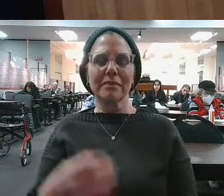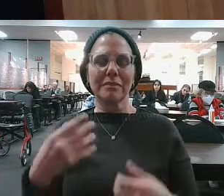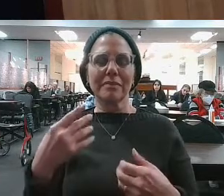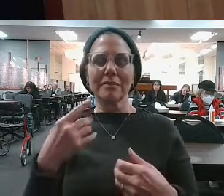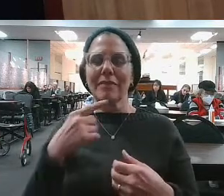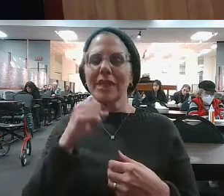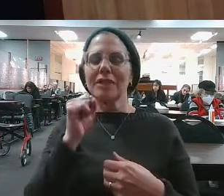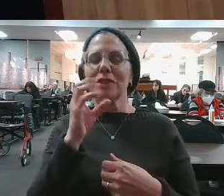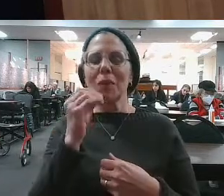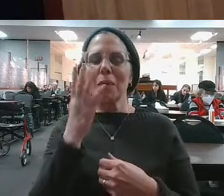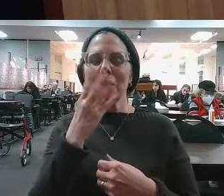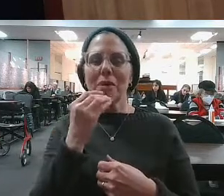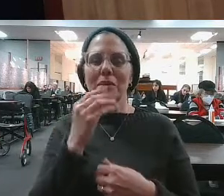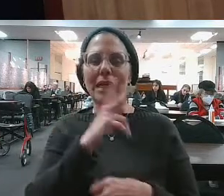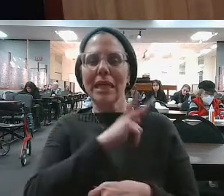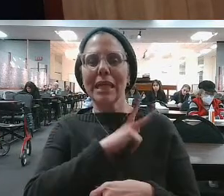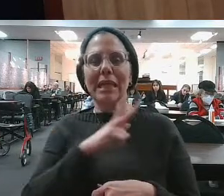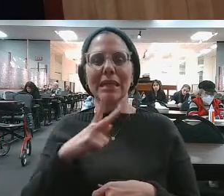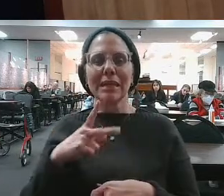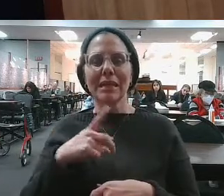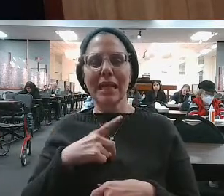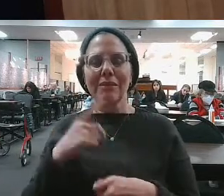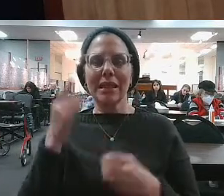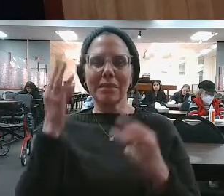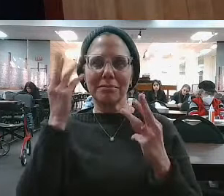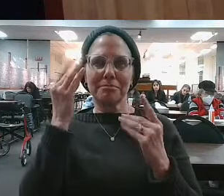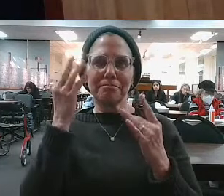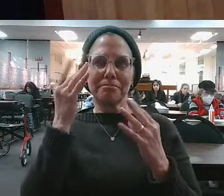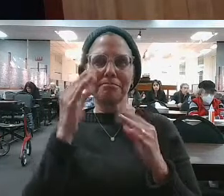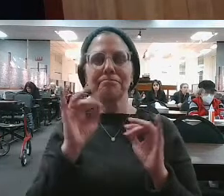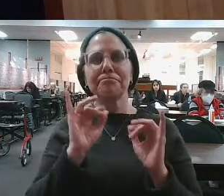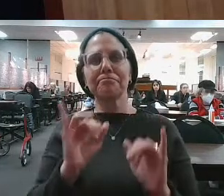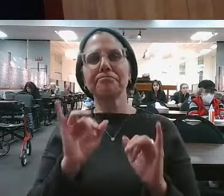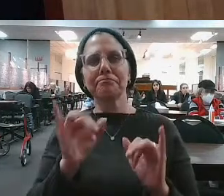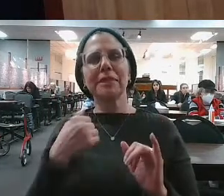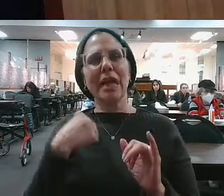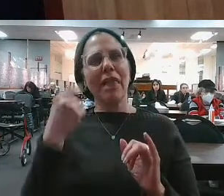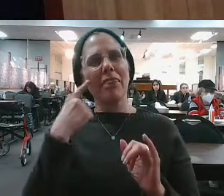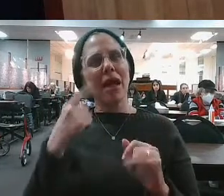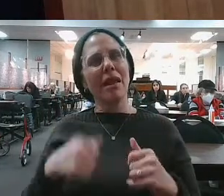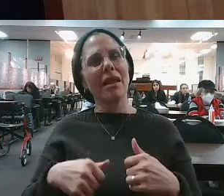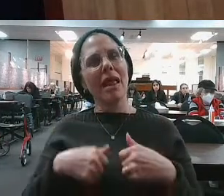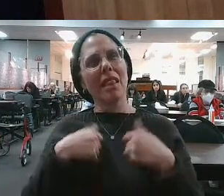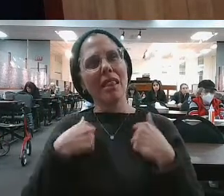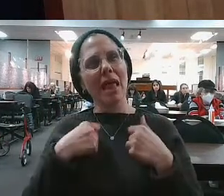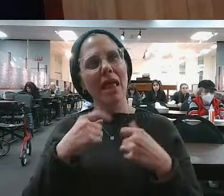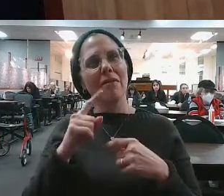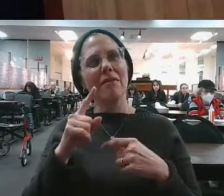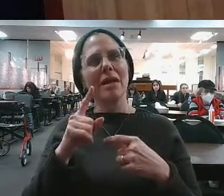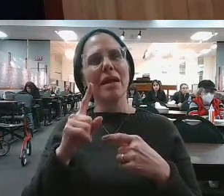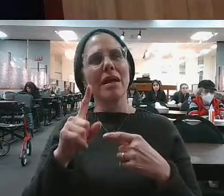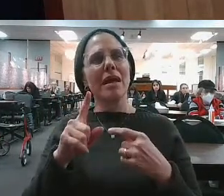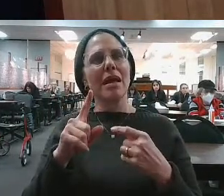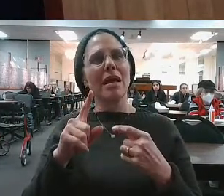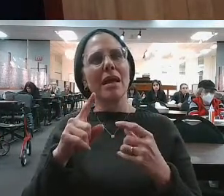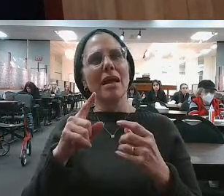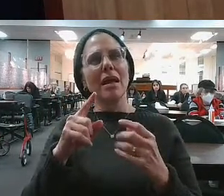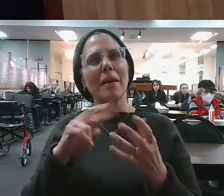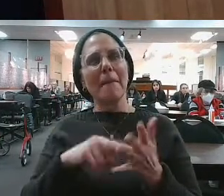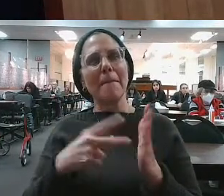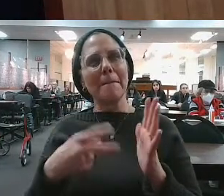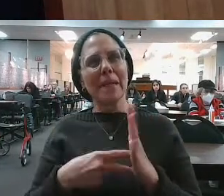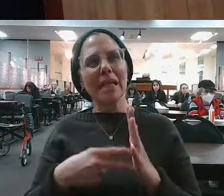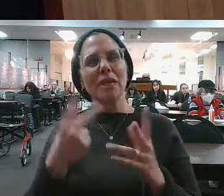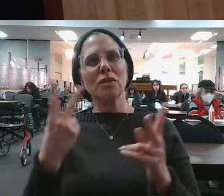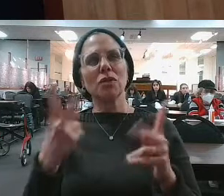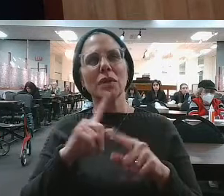So believe it successfully is so beautiful. David HaMelech thought like this. I always thought in my life that life is comprised of two different types of events. Or